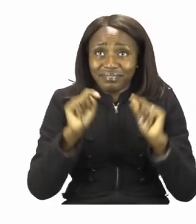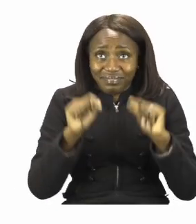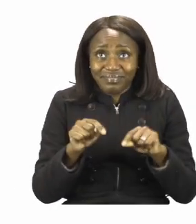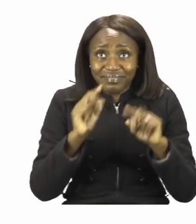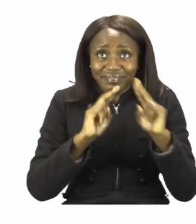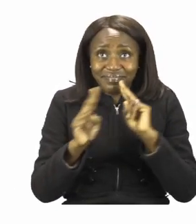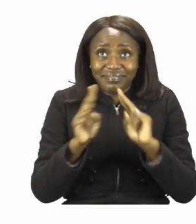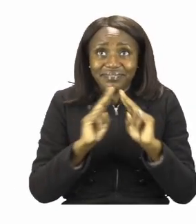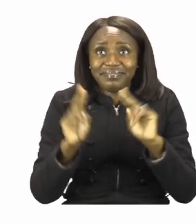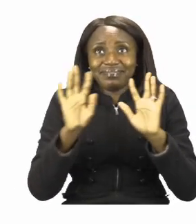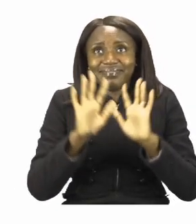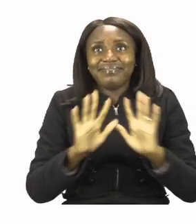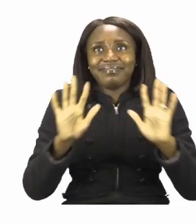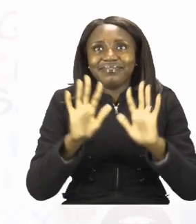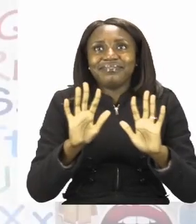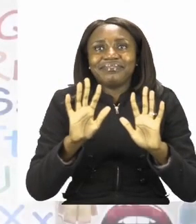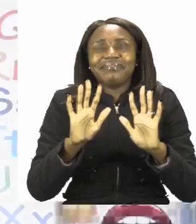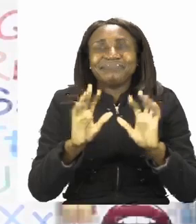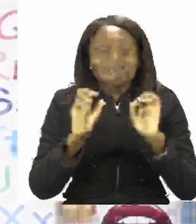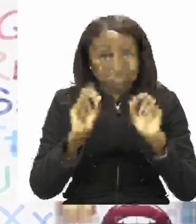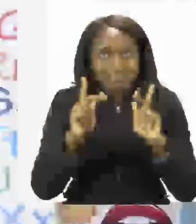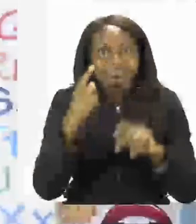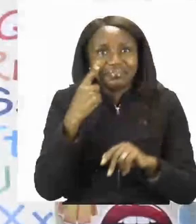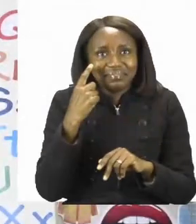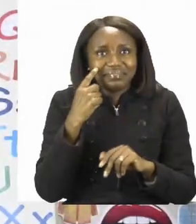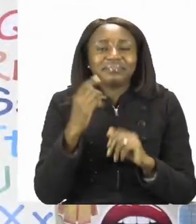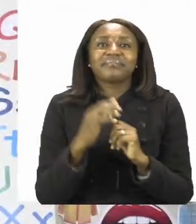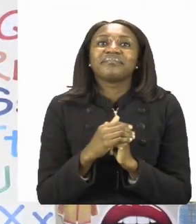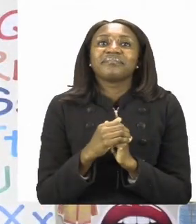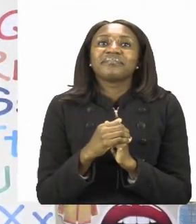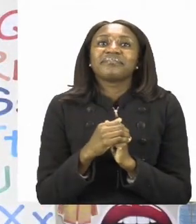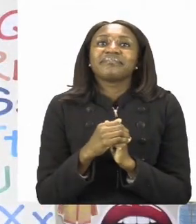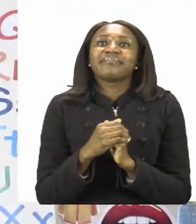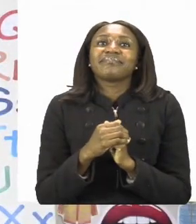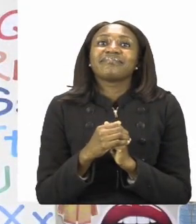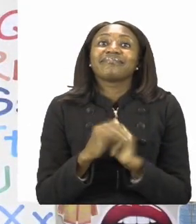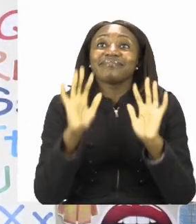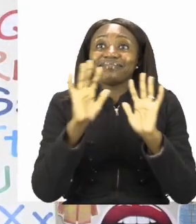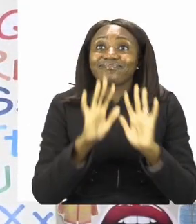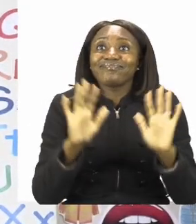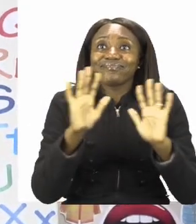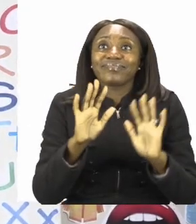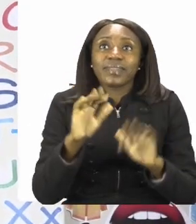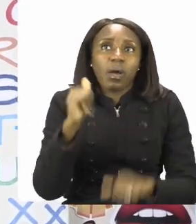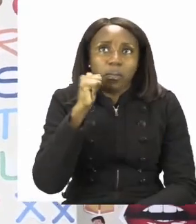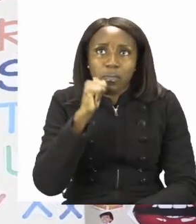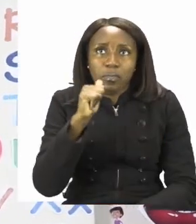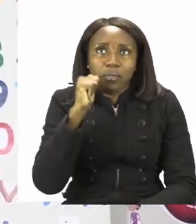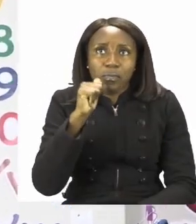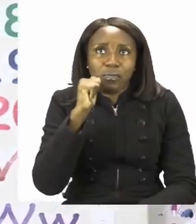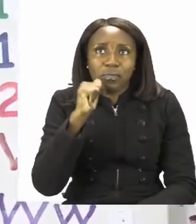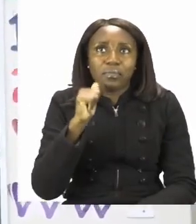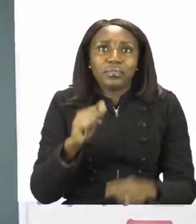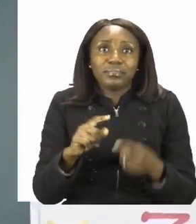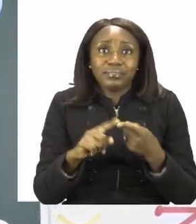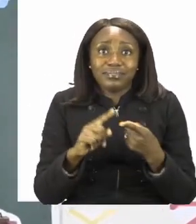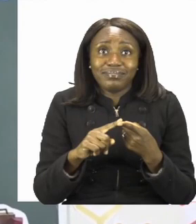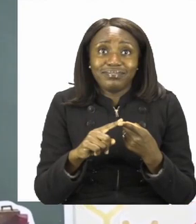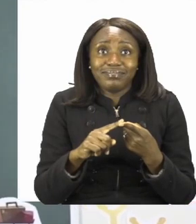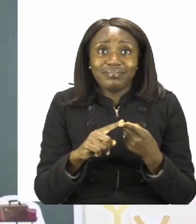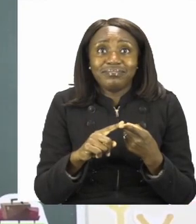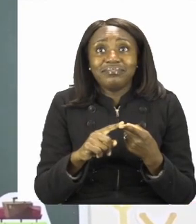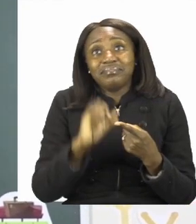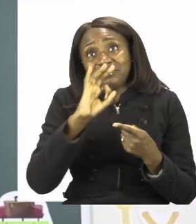before we start colouring. So let's take a look. This is the colour yellow. So you can use